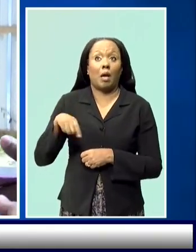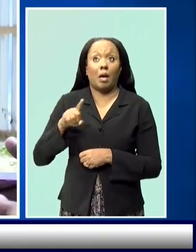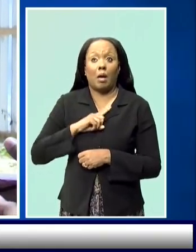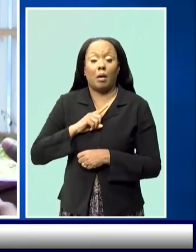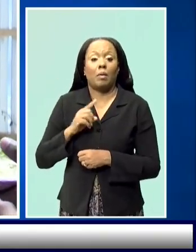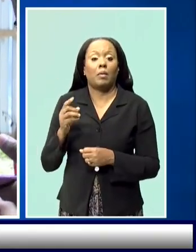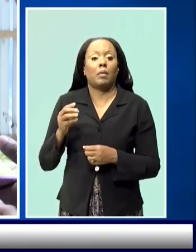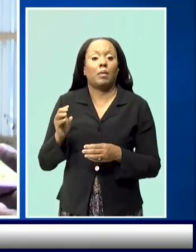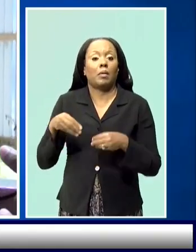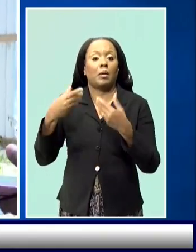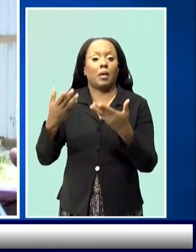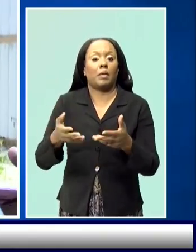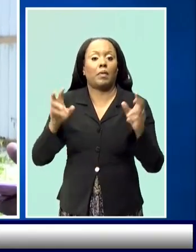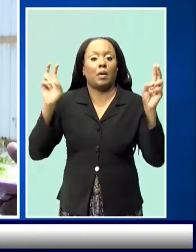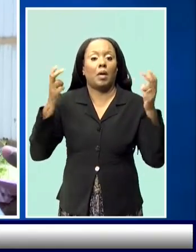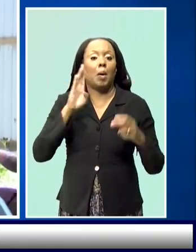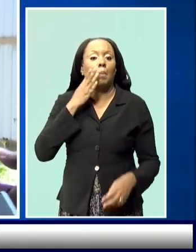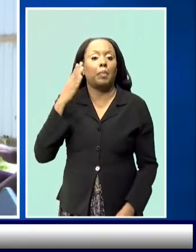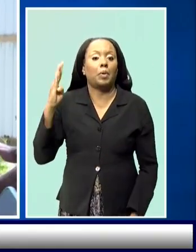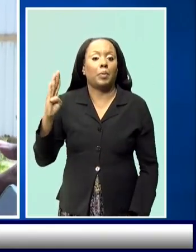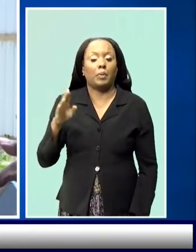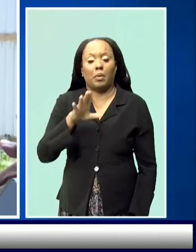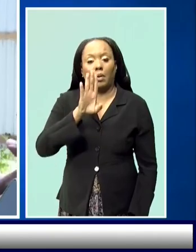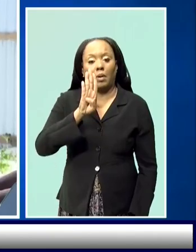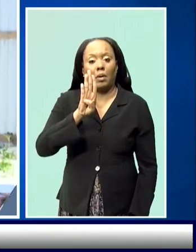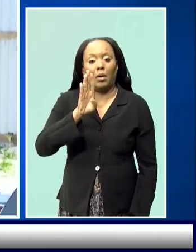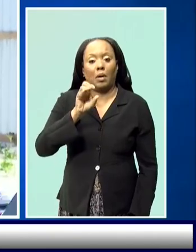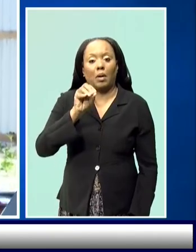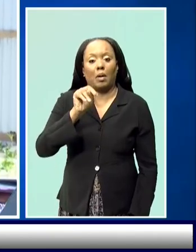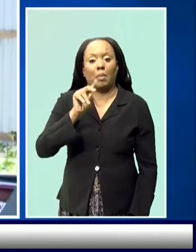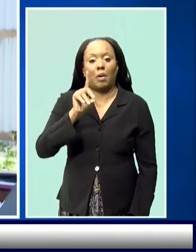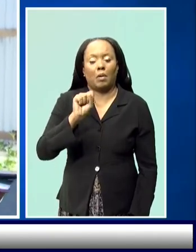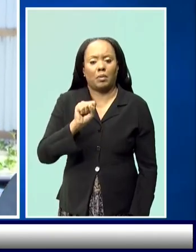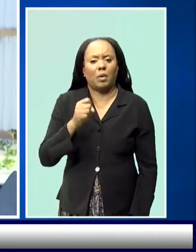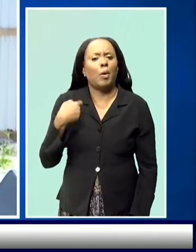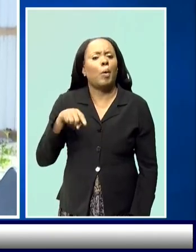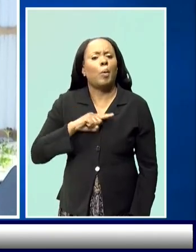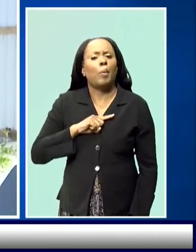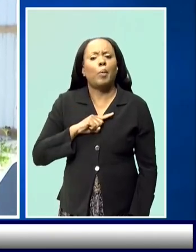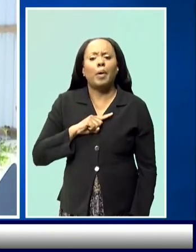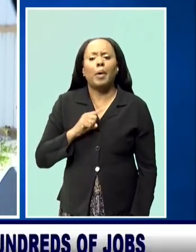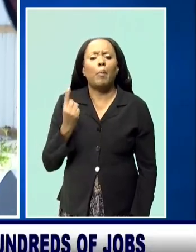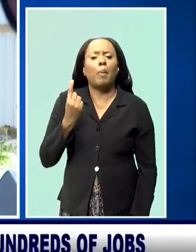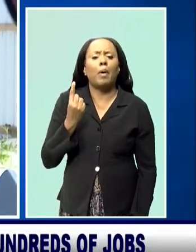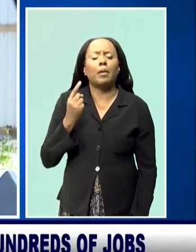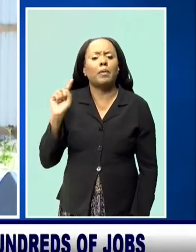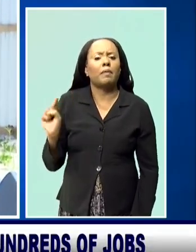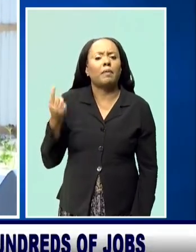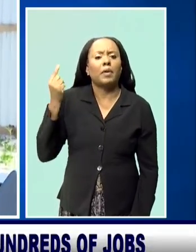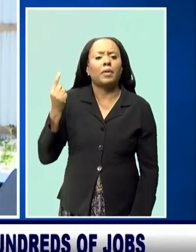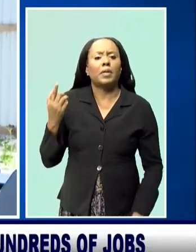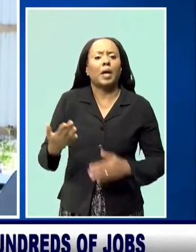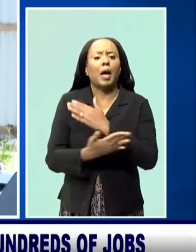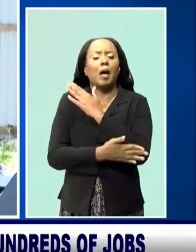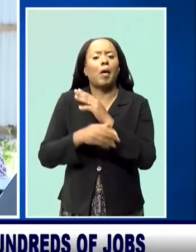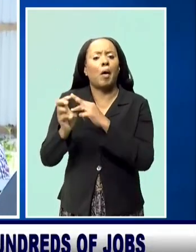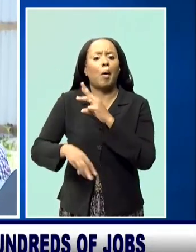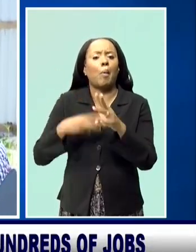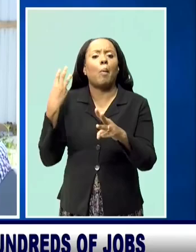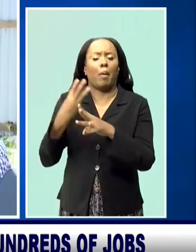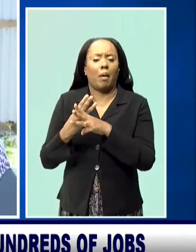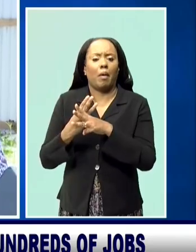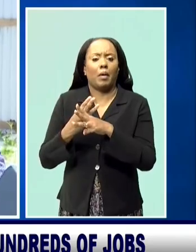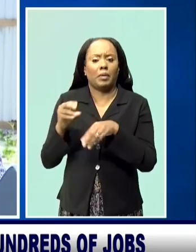one of the first countries in the world to do so with a pandemic clause included. But more importantly than all of that, for the